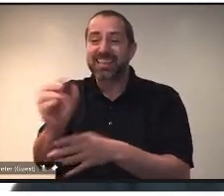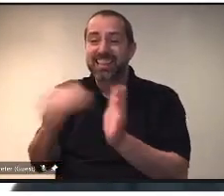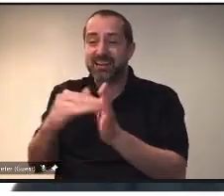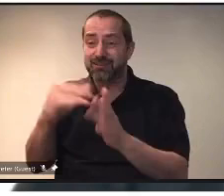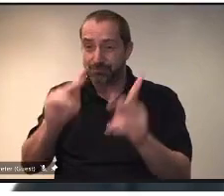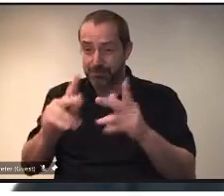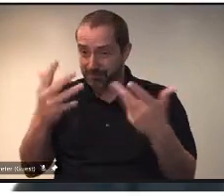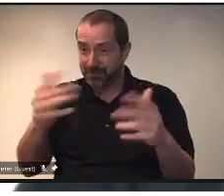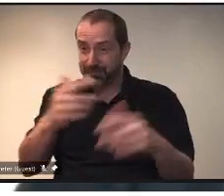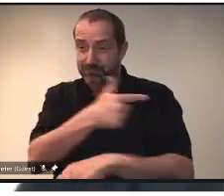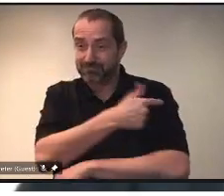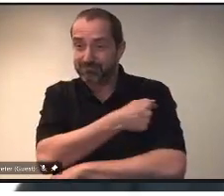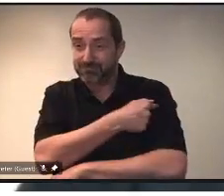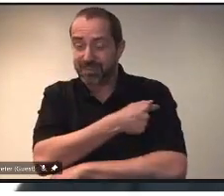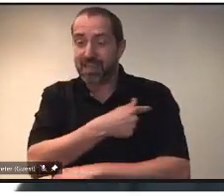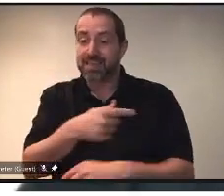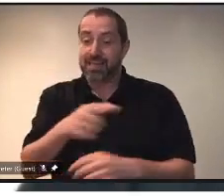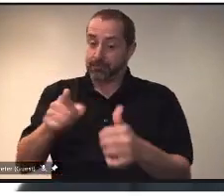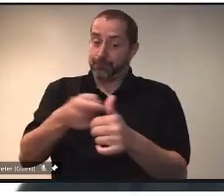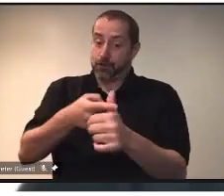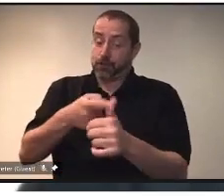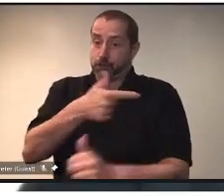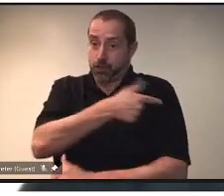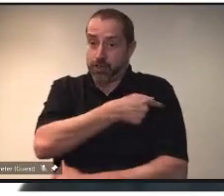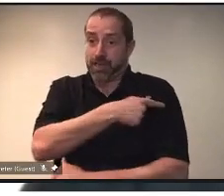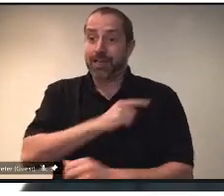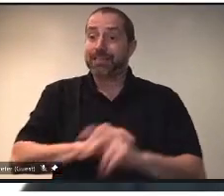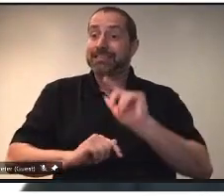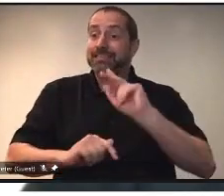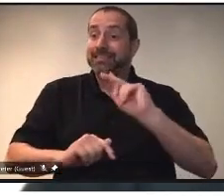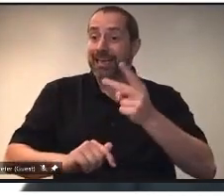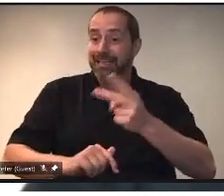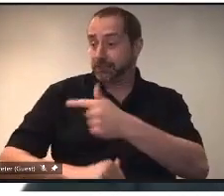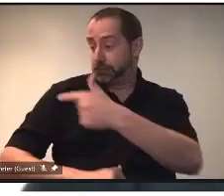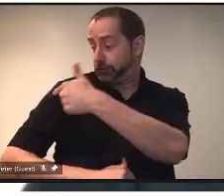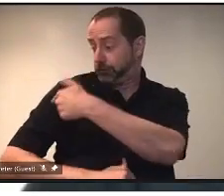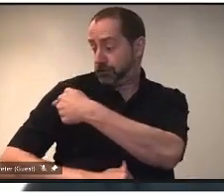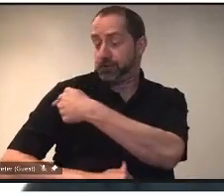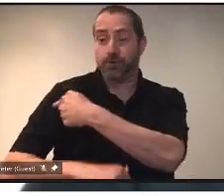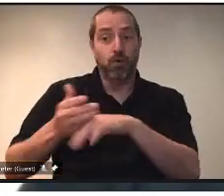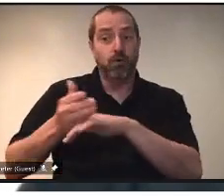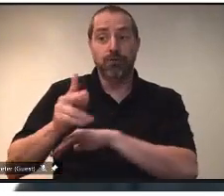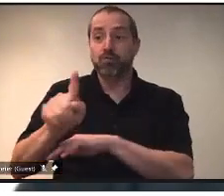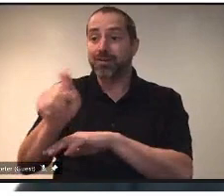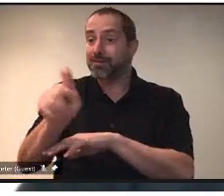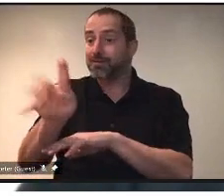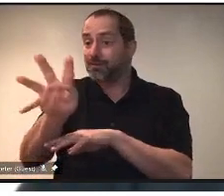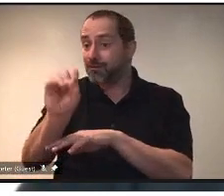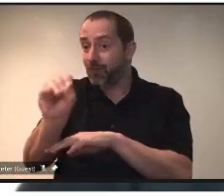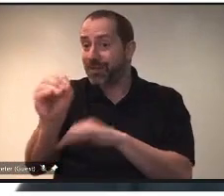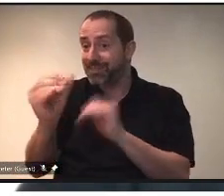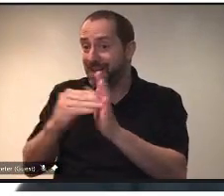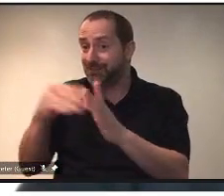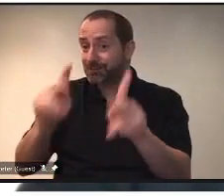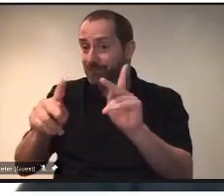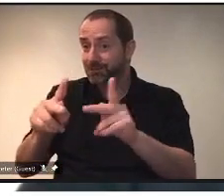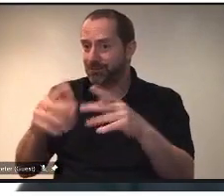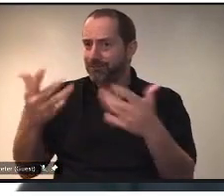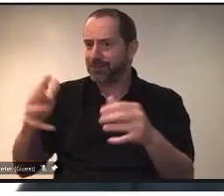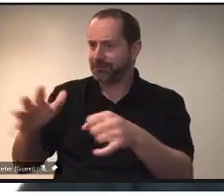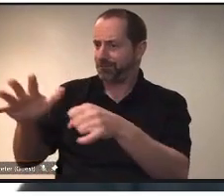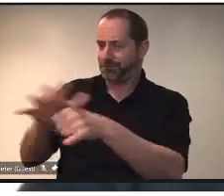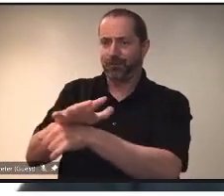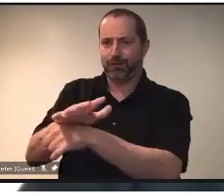143,000 have received their second shot and are now fully vaccinated. Our seven day average of new cases